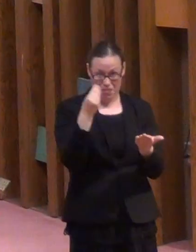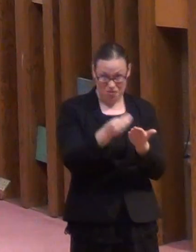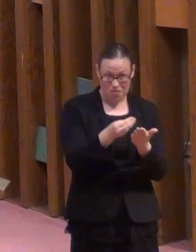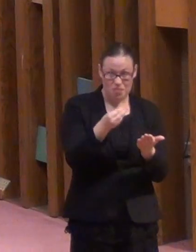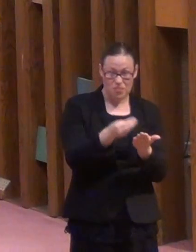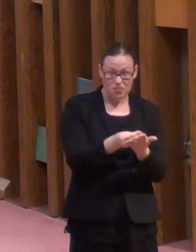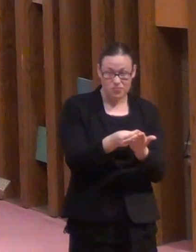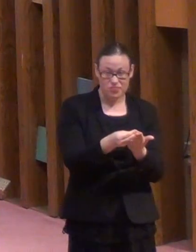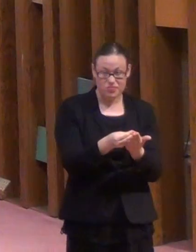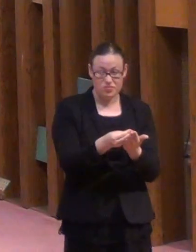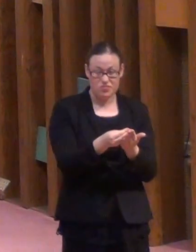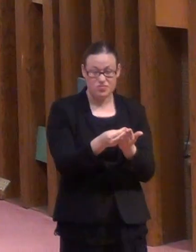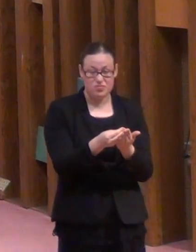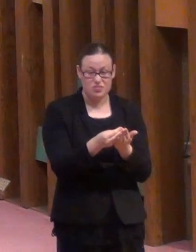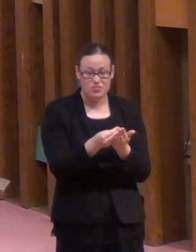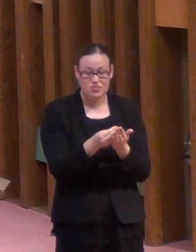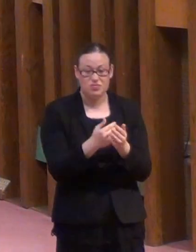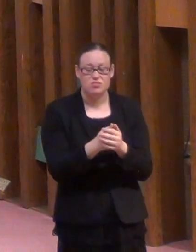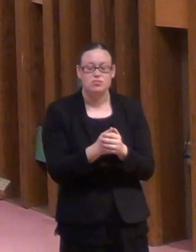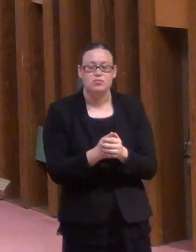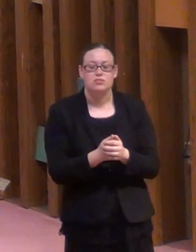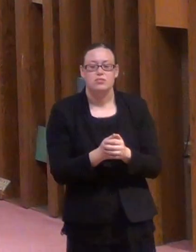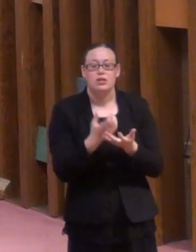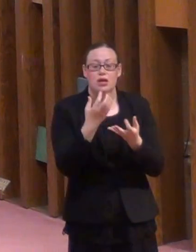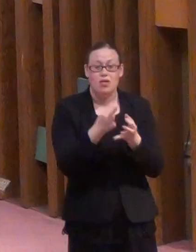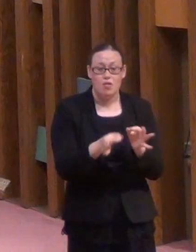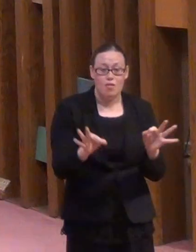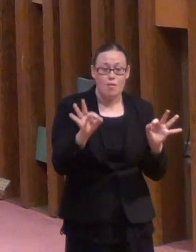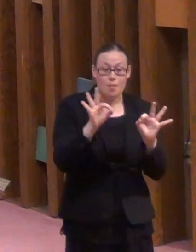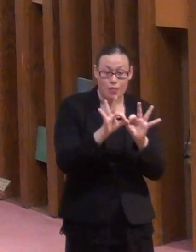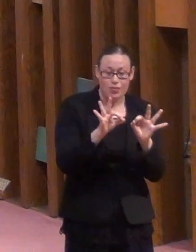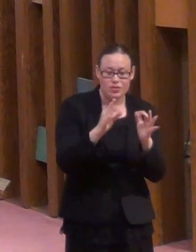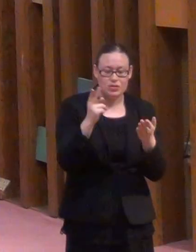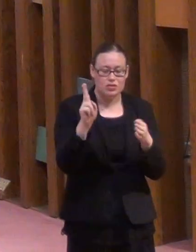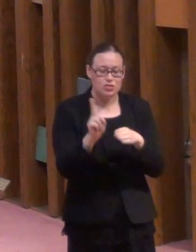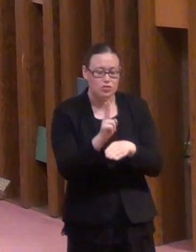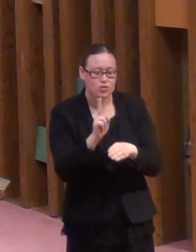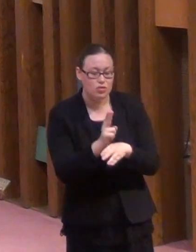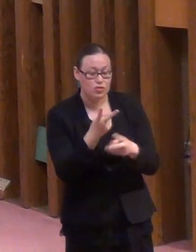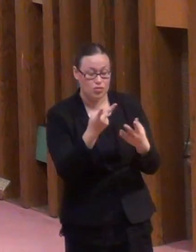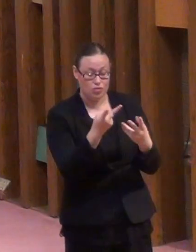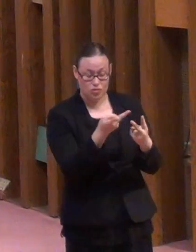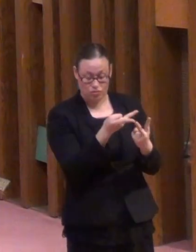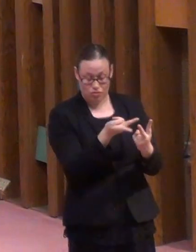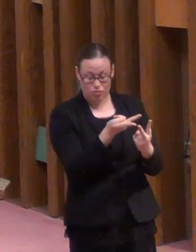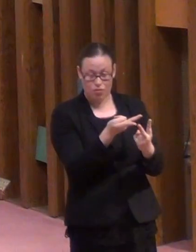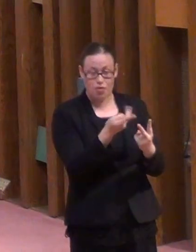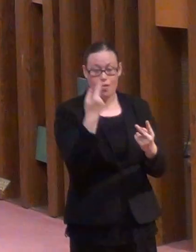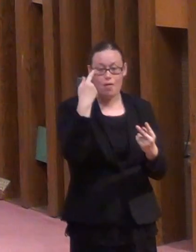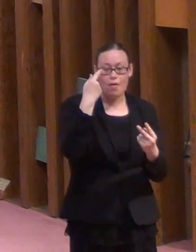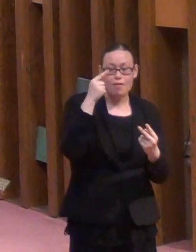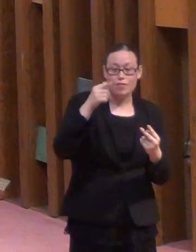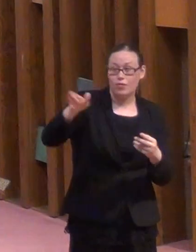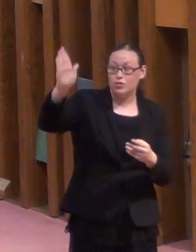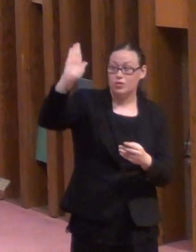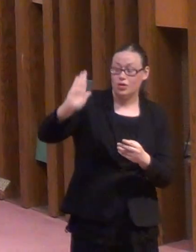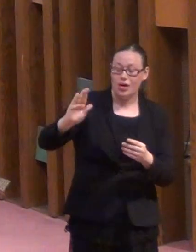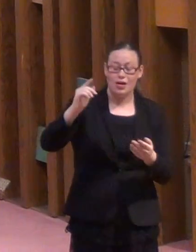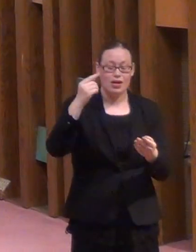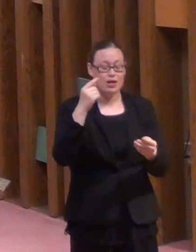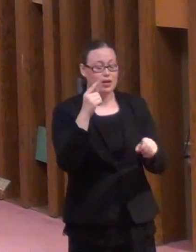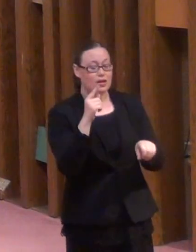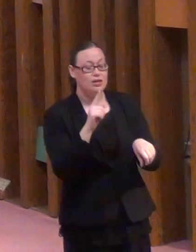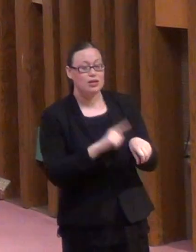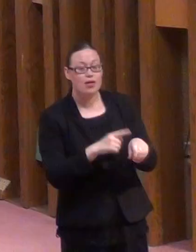The really important thing is using these resources for God's glory. Time and money